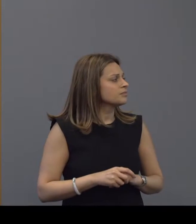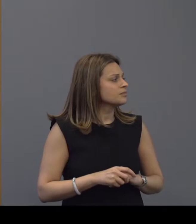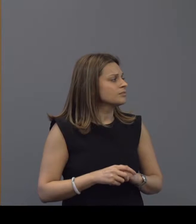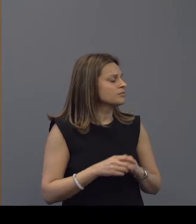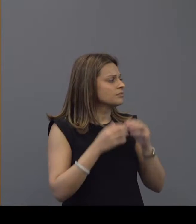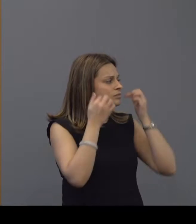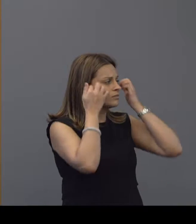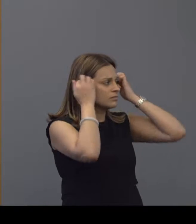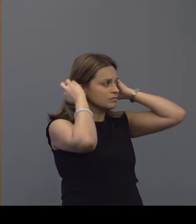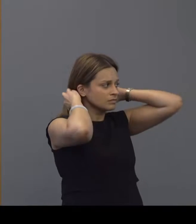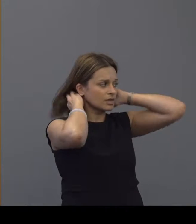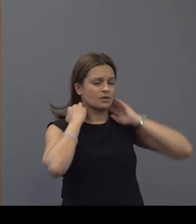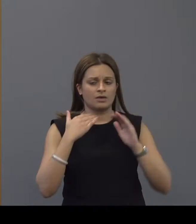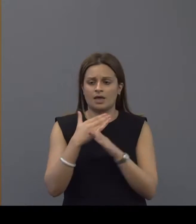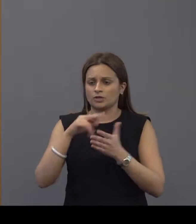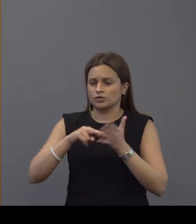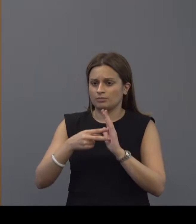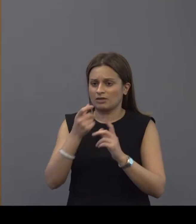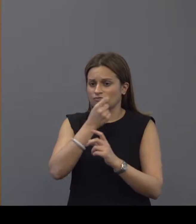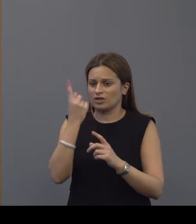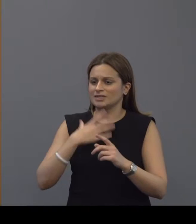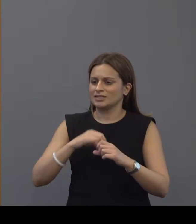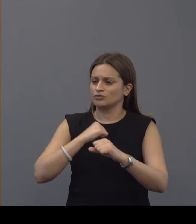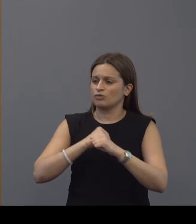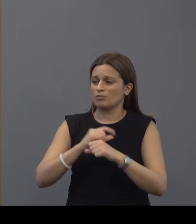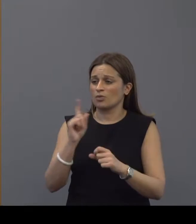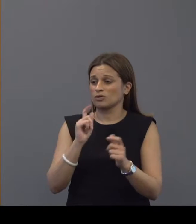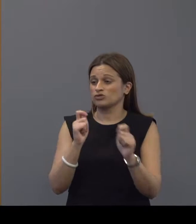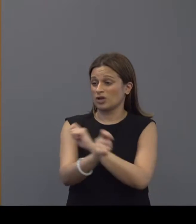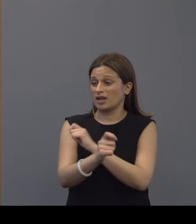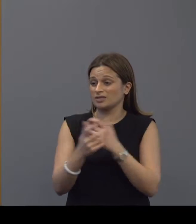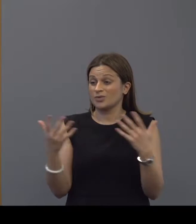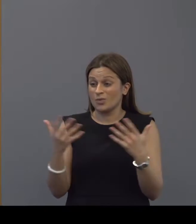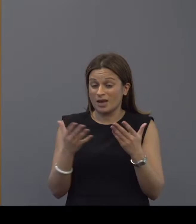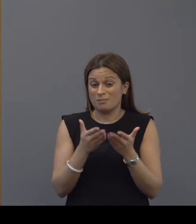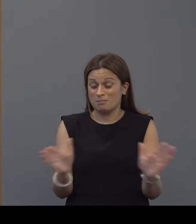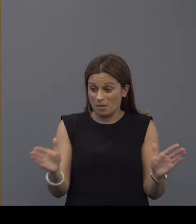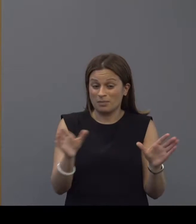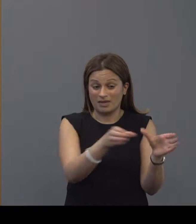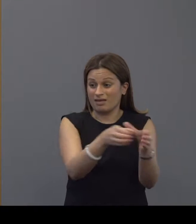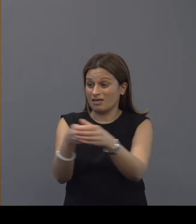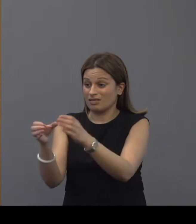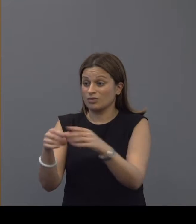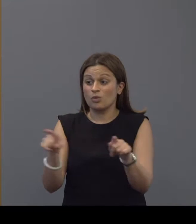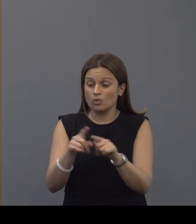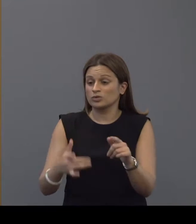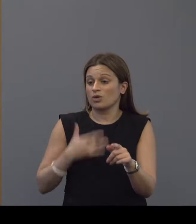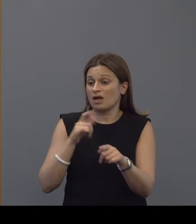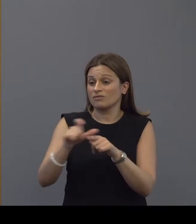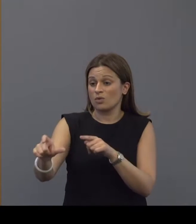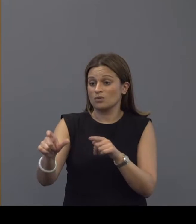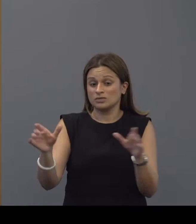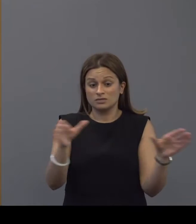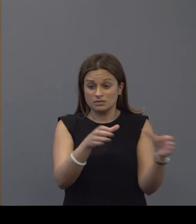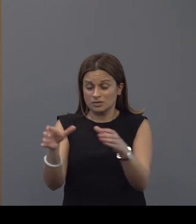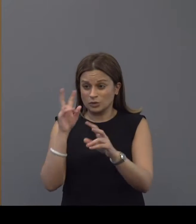action plan recognizes that we need to promote change across all of our public sector services and across the life course and